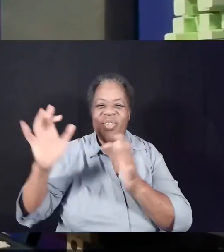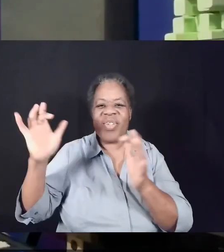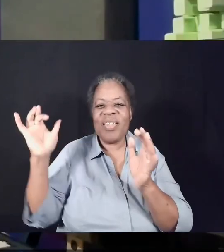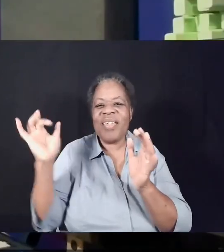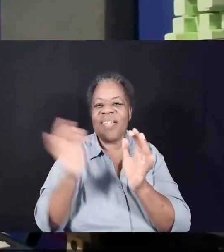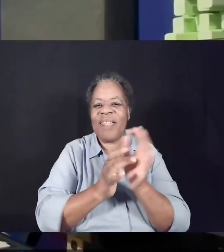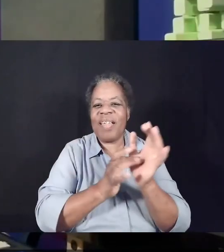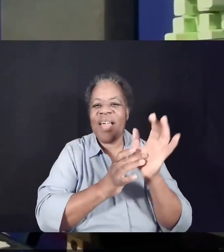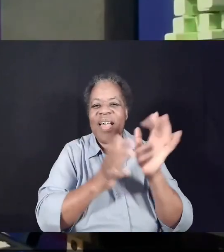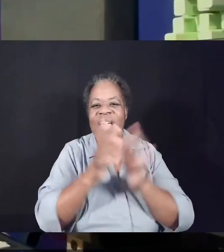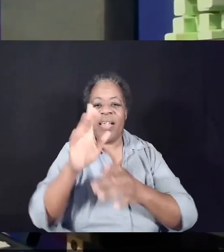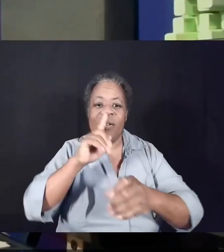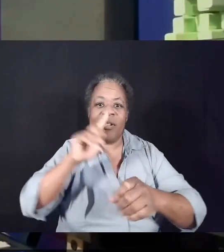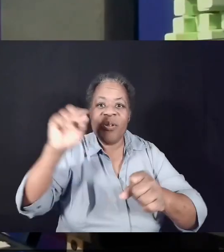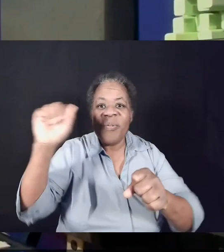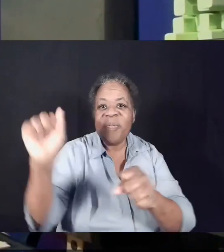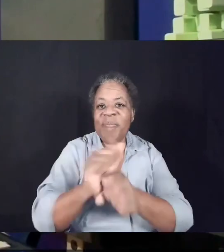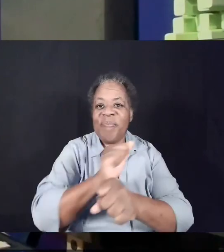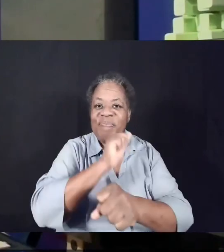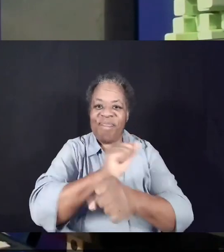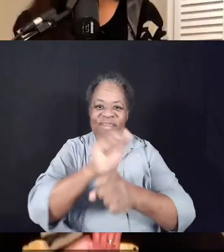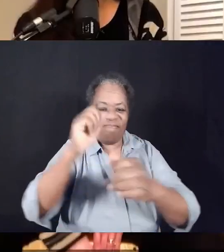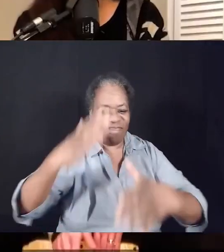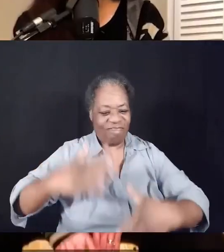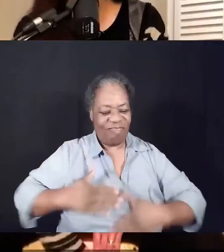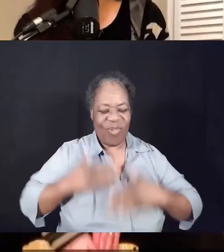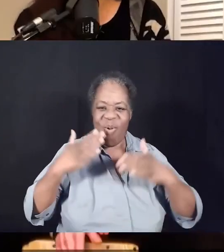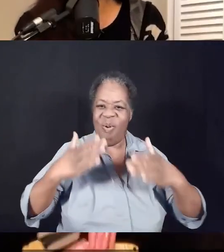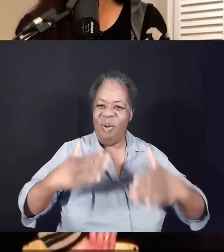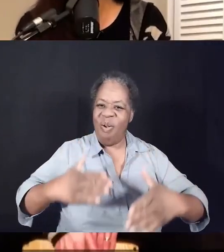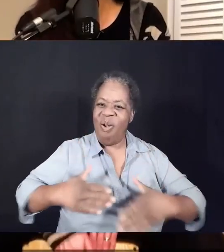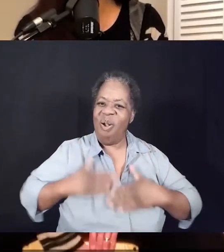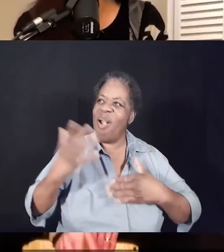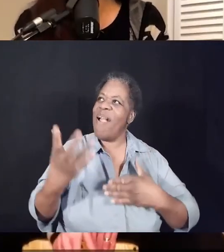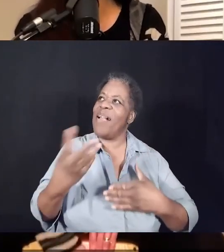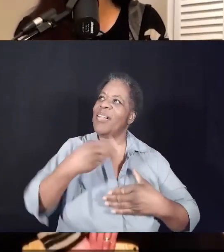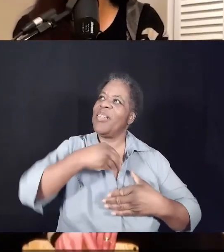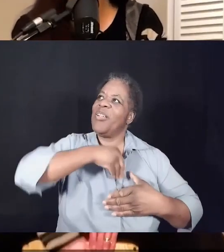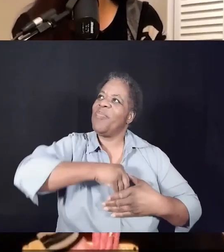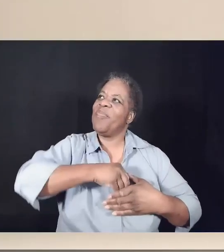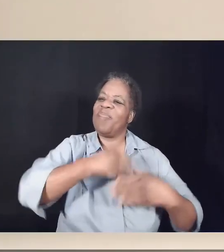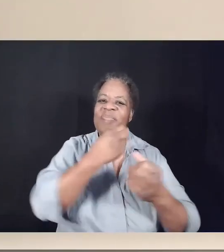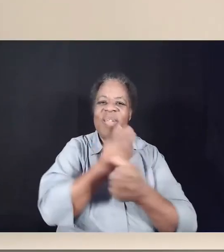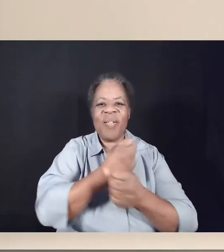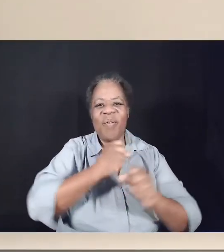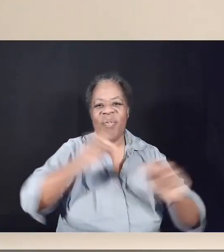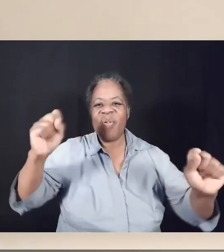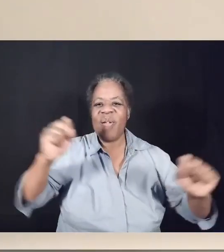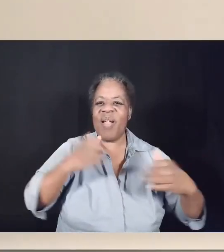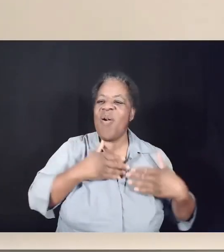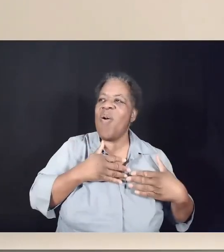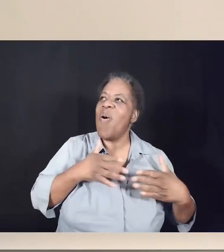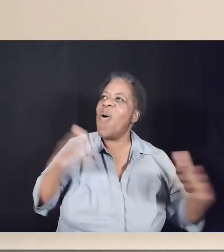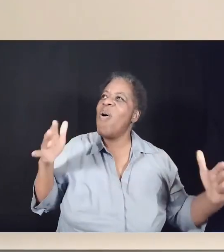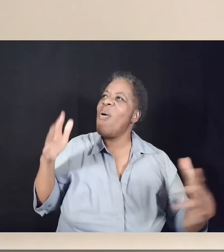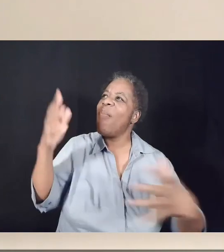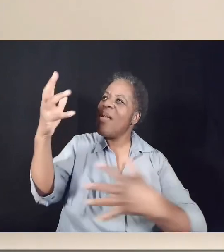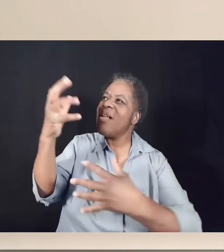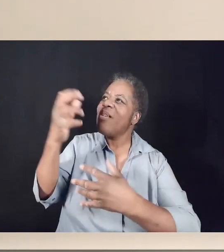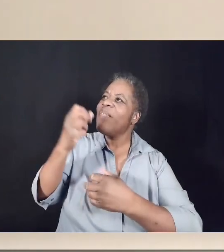There is true joy in his freedom, so open your heart and receive it.